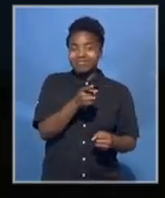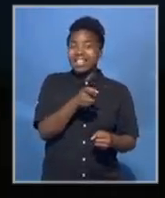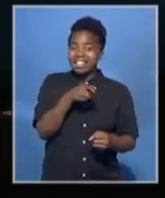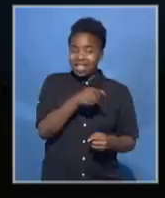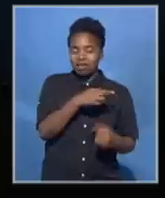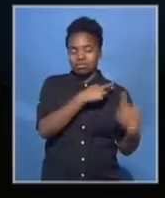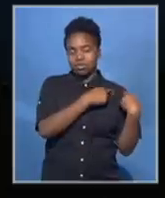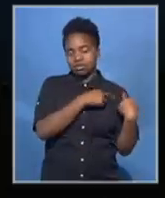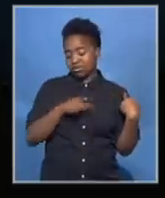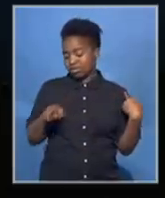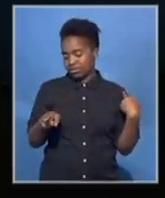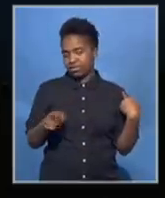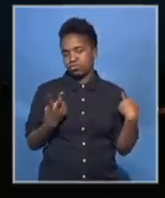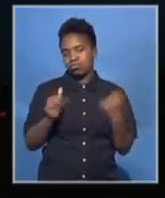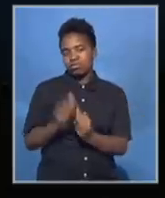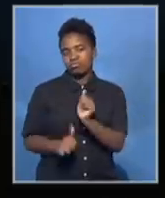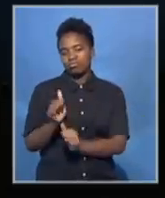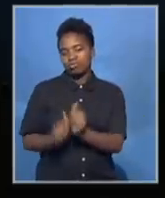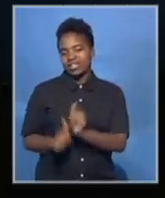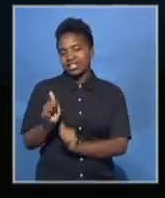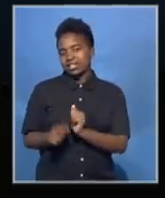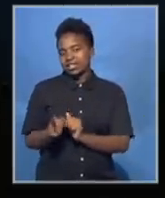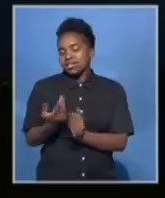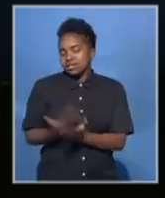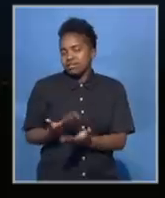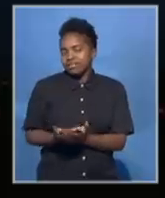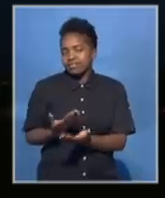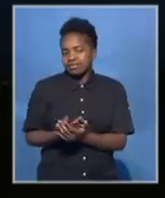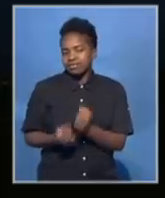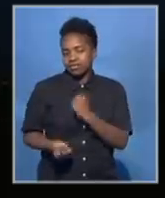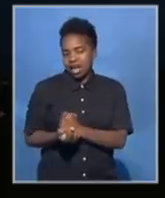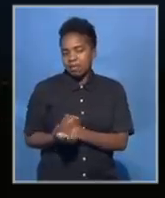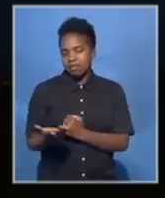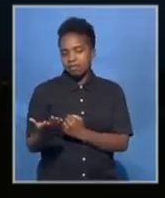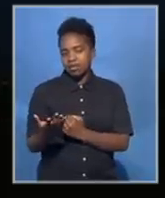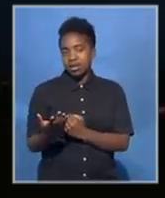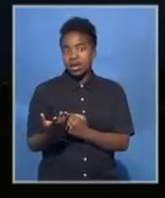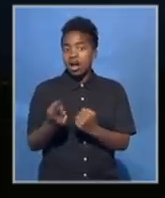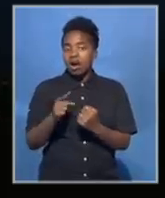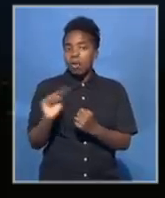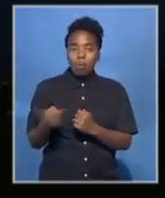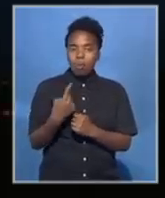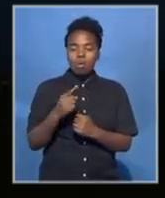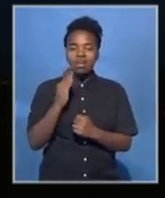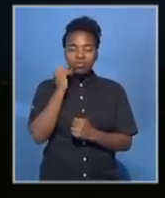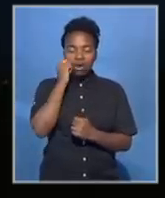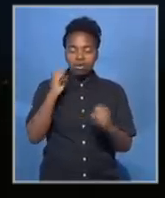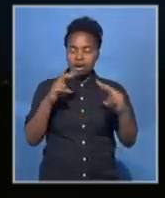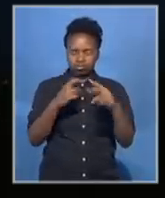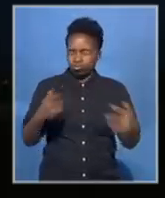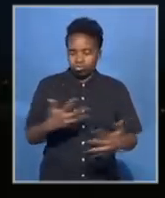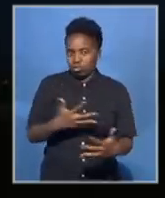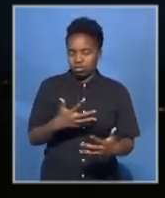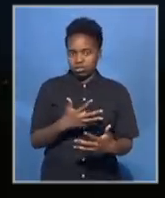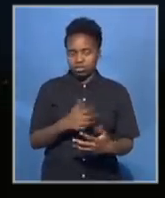places with two hostage situations, which has shocked France, and notably Paris as well, obviously.